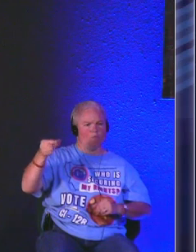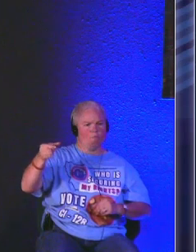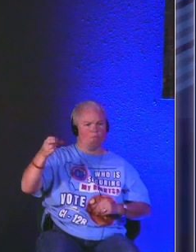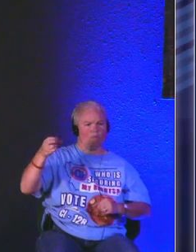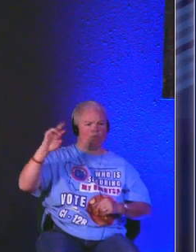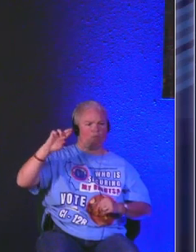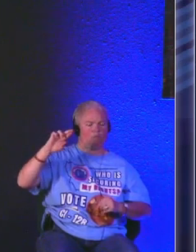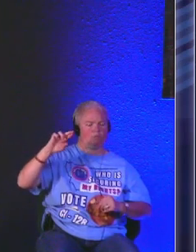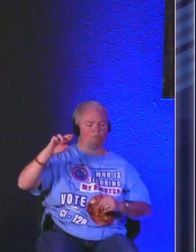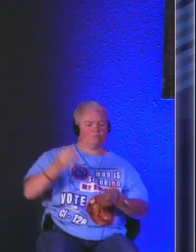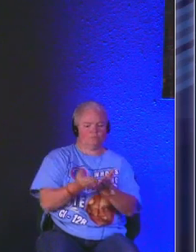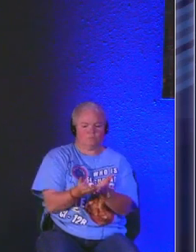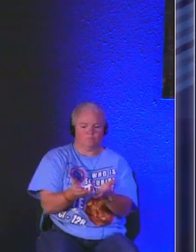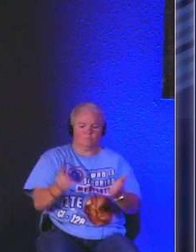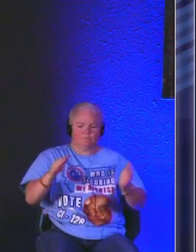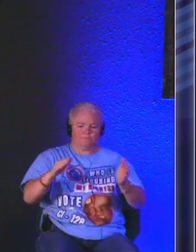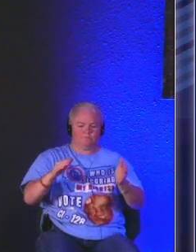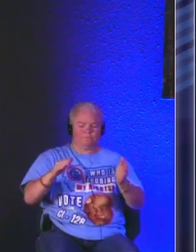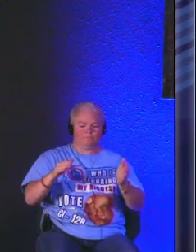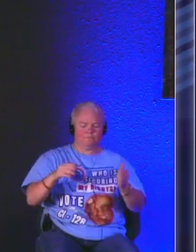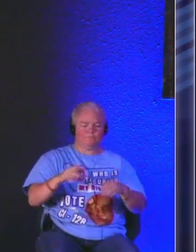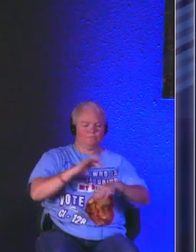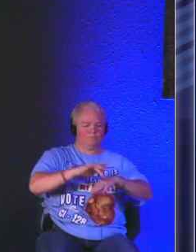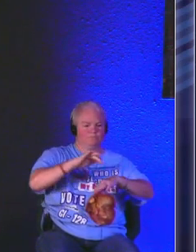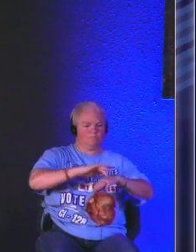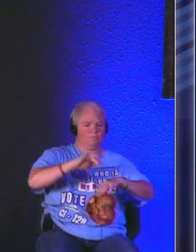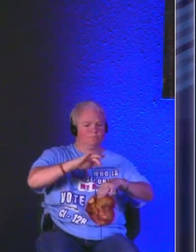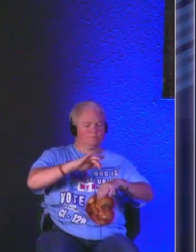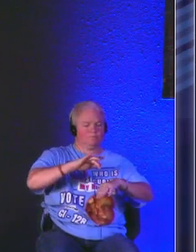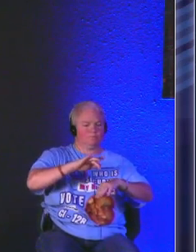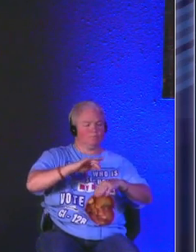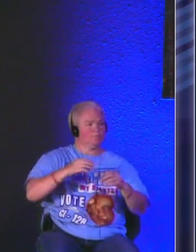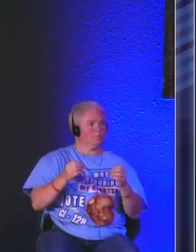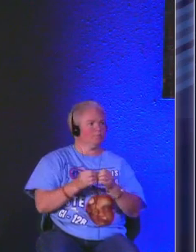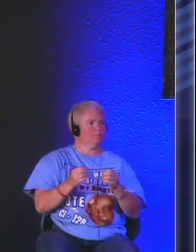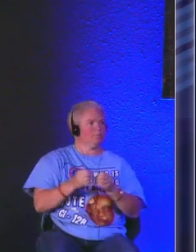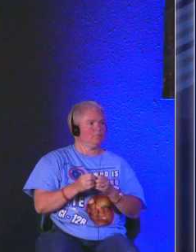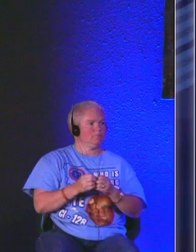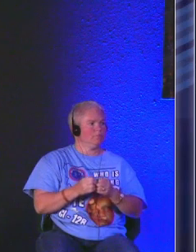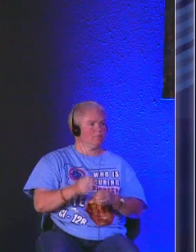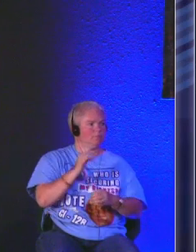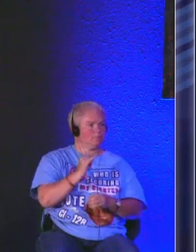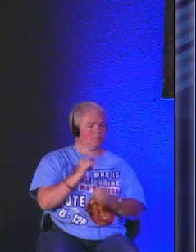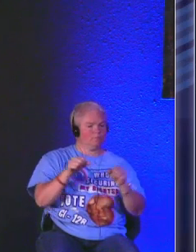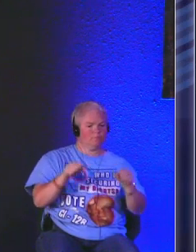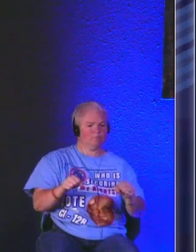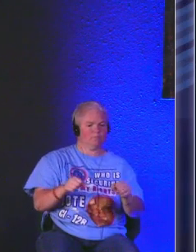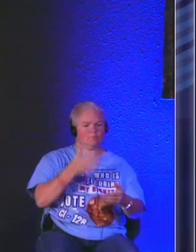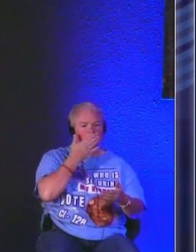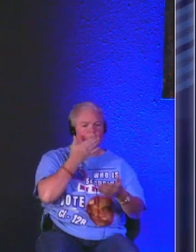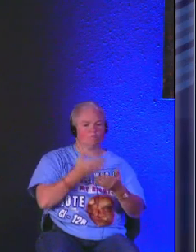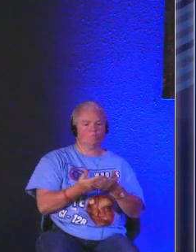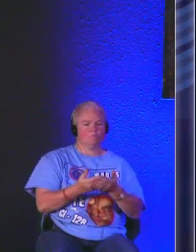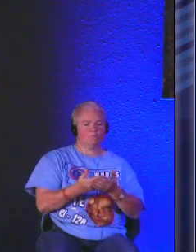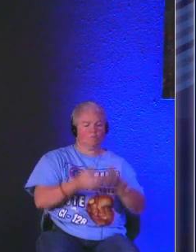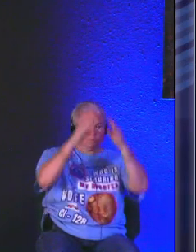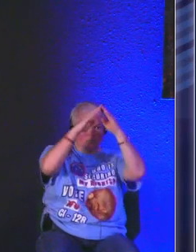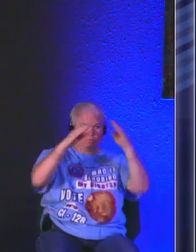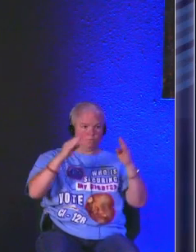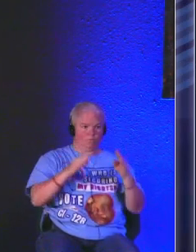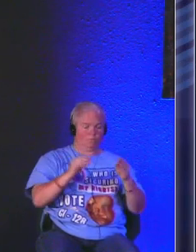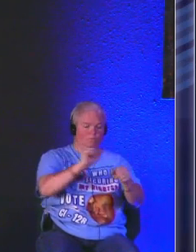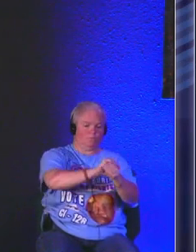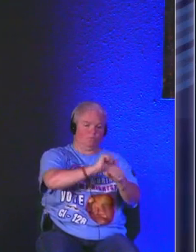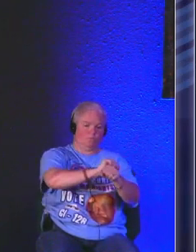so if you need pies if you're like oh this Thanksgiving there's so much to do I wish I could just get a good homemade pie